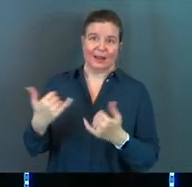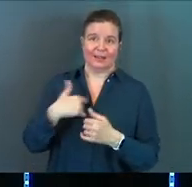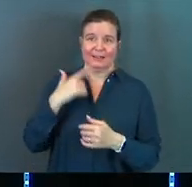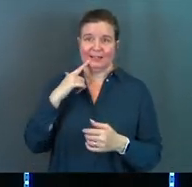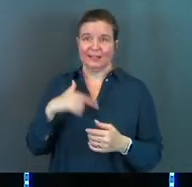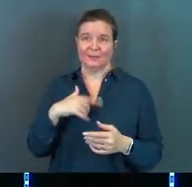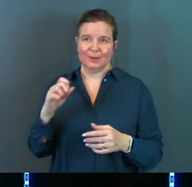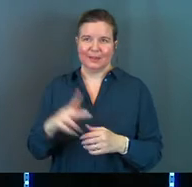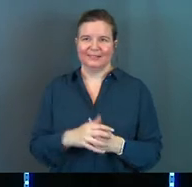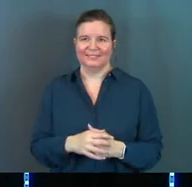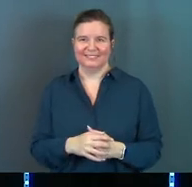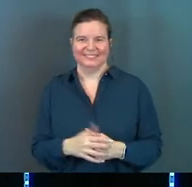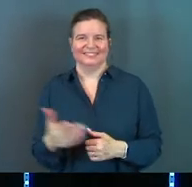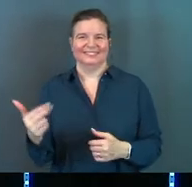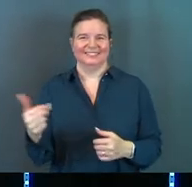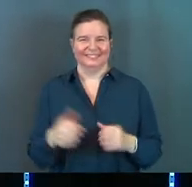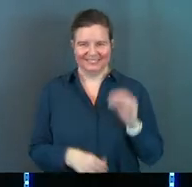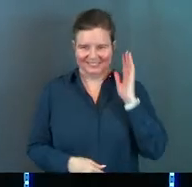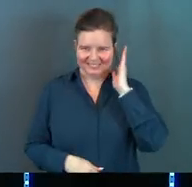right now. He'll be okay.